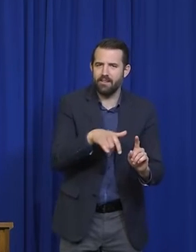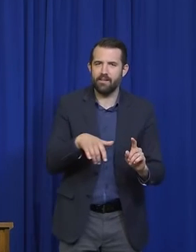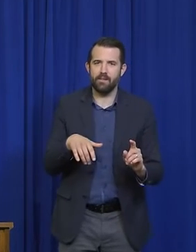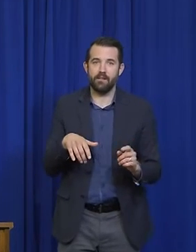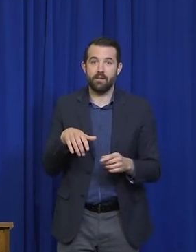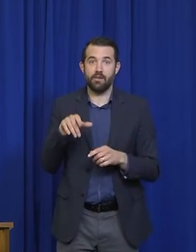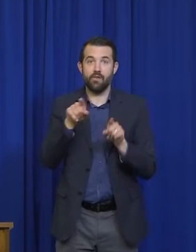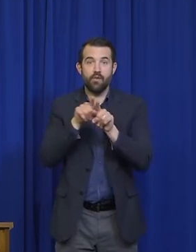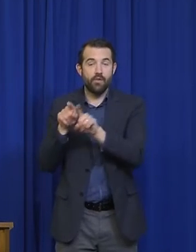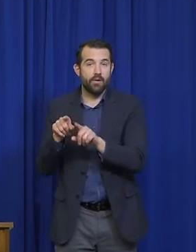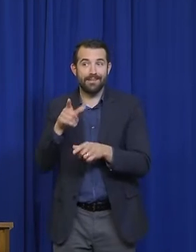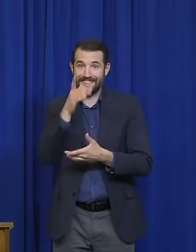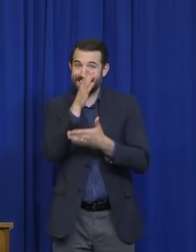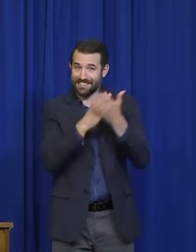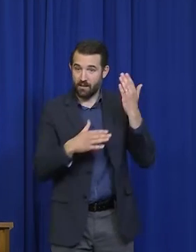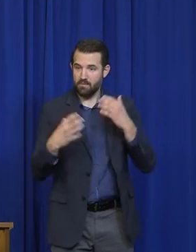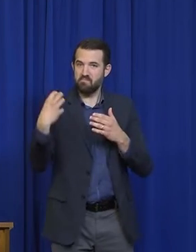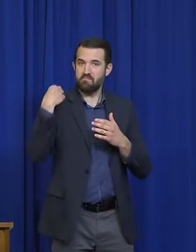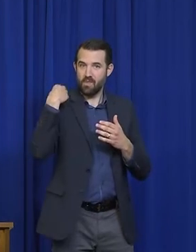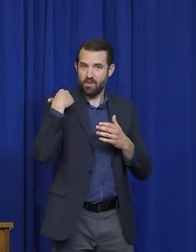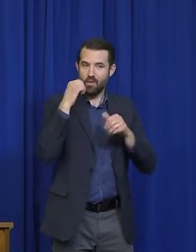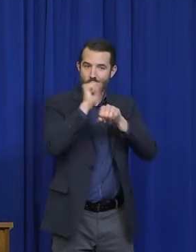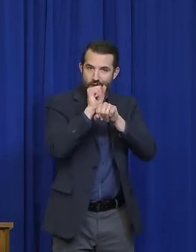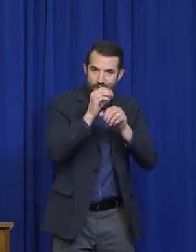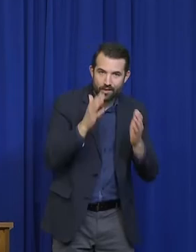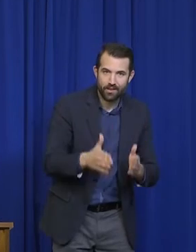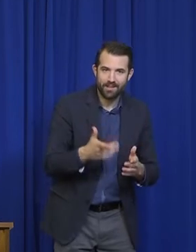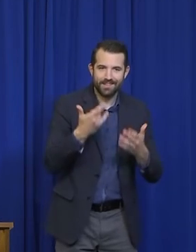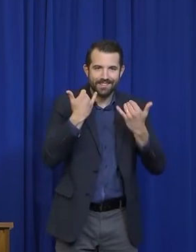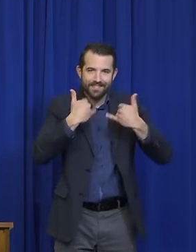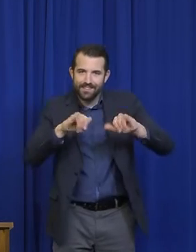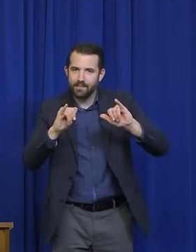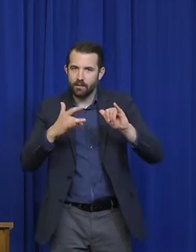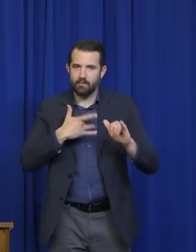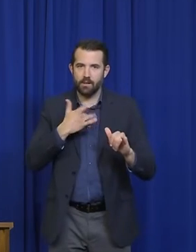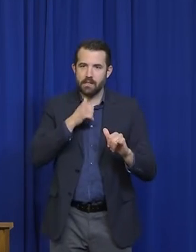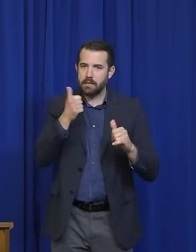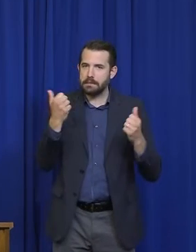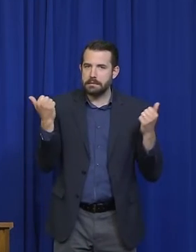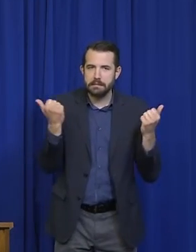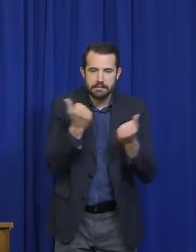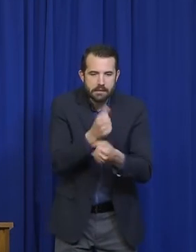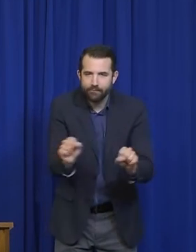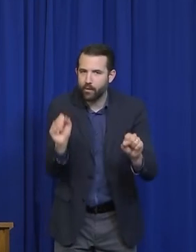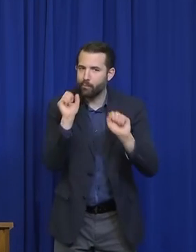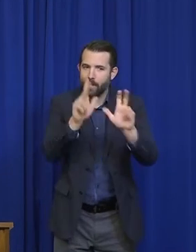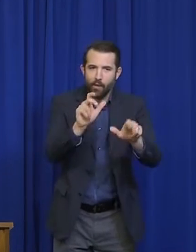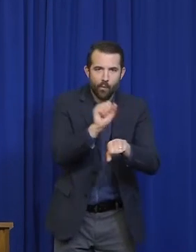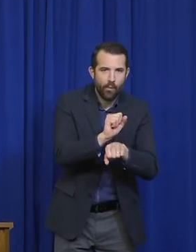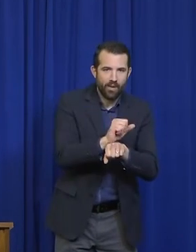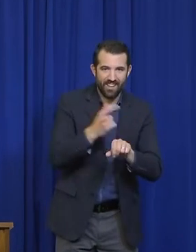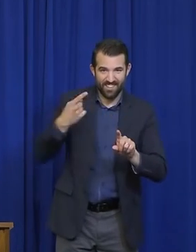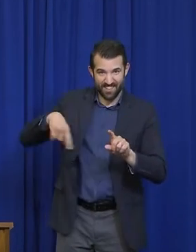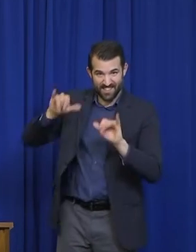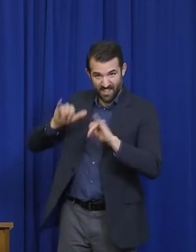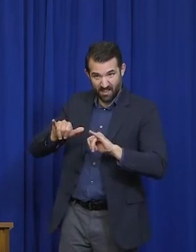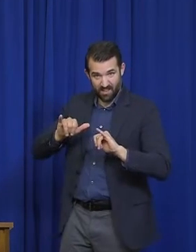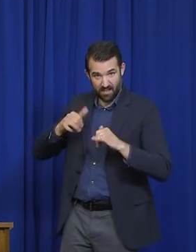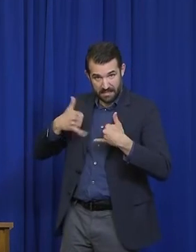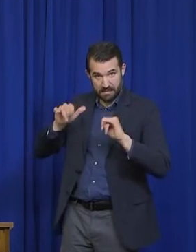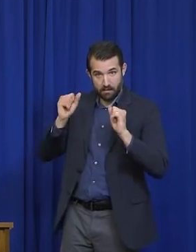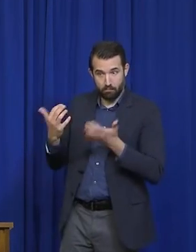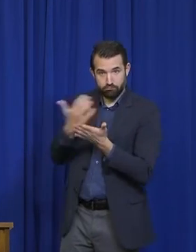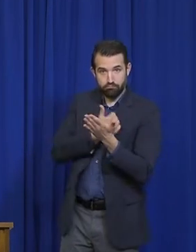are they still going to be eligible for unemployment and other benefits if they choose not to work yet? Well, the second question relating to unemployment